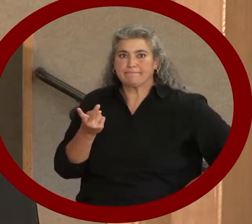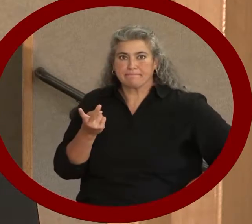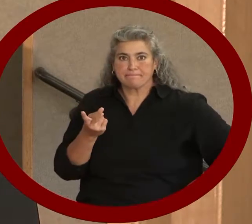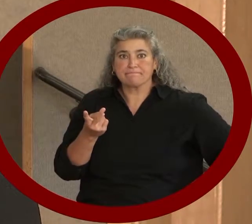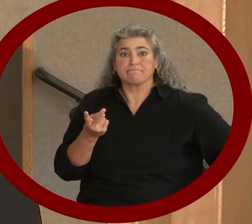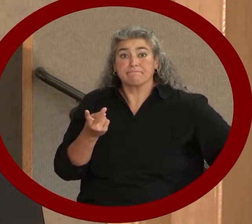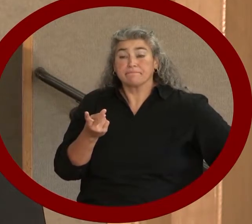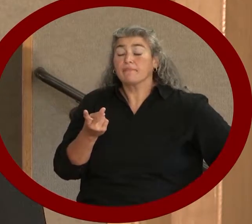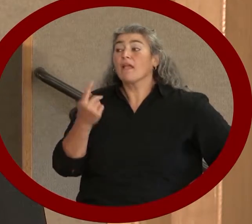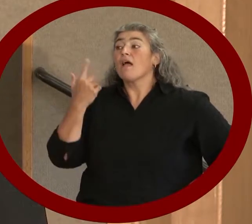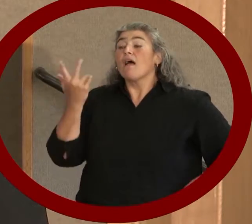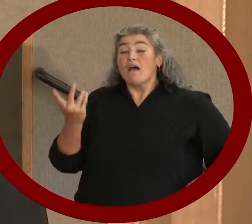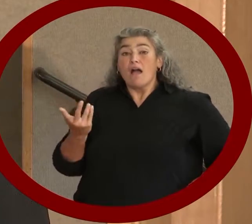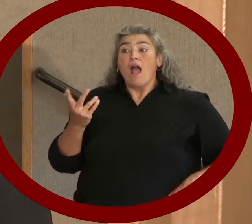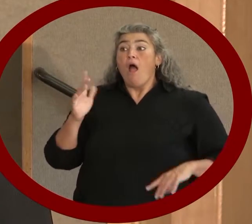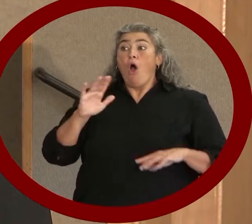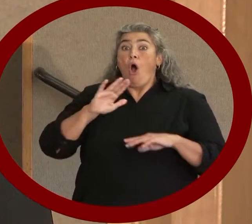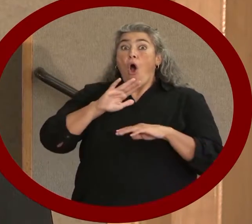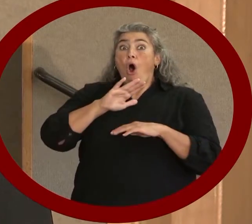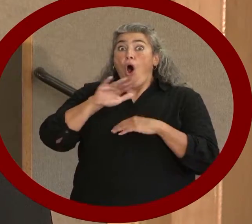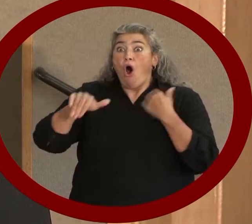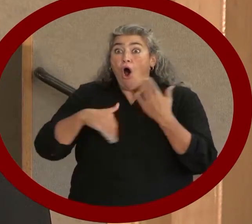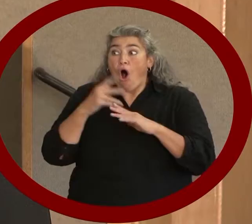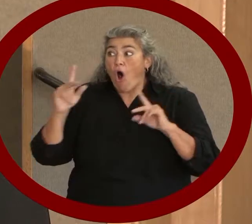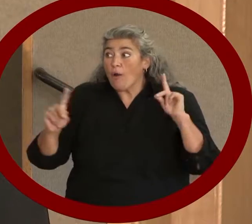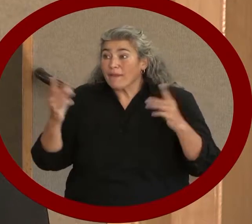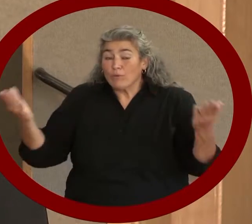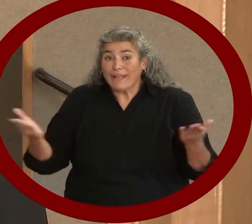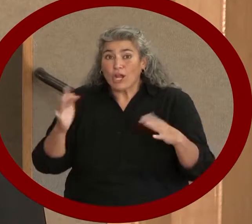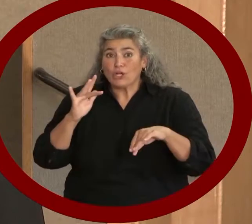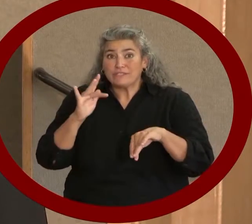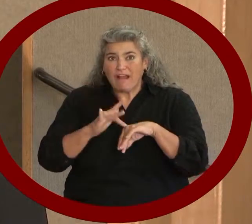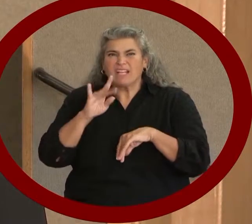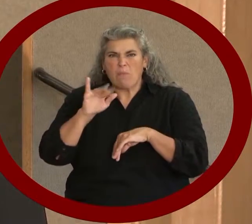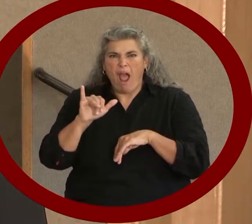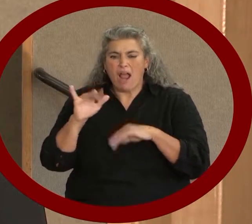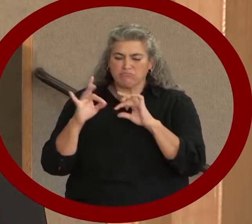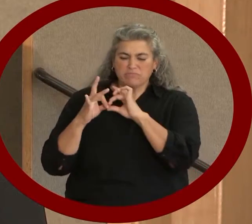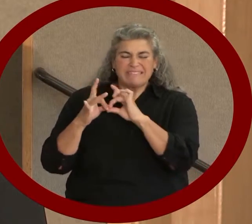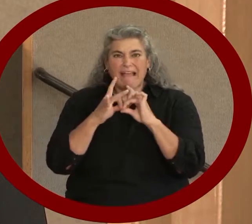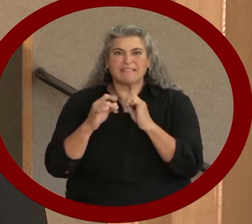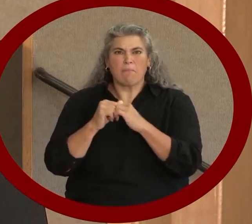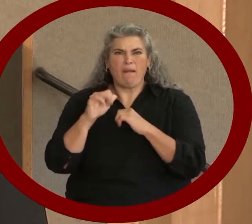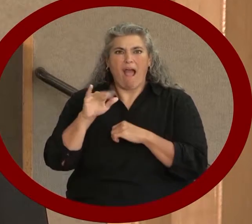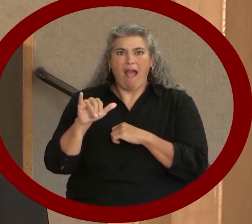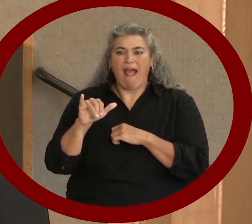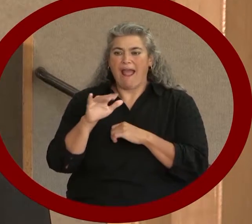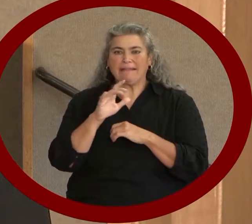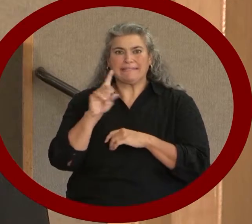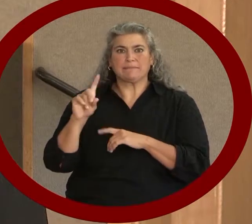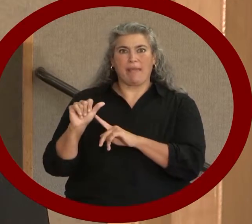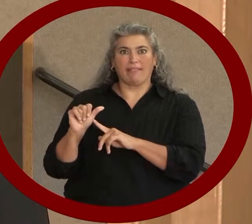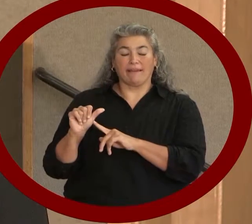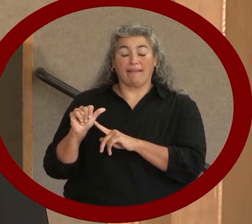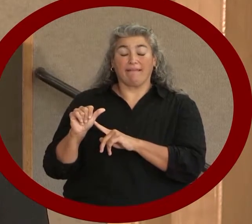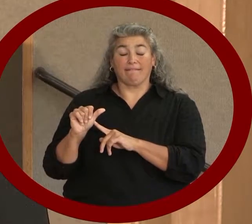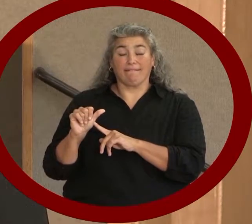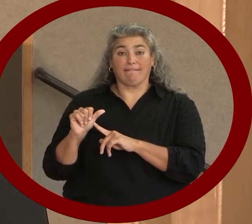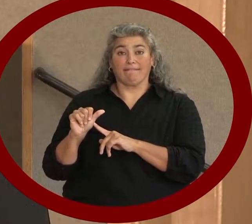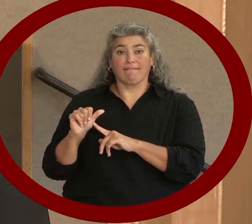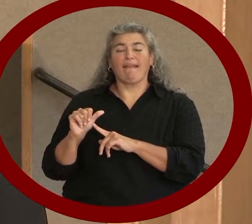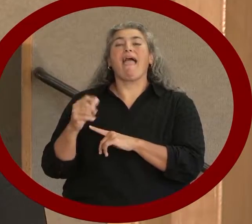And that because they are all touched by a disability and because they are all connected, and more just,